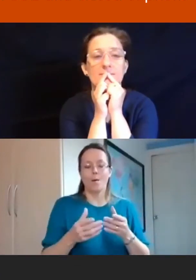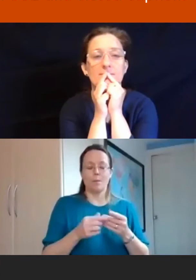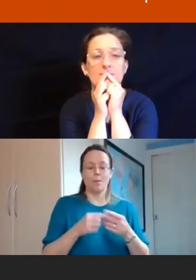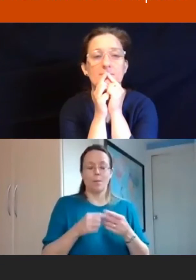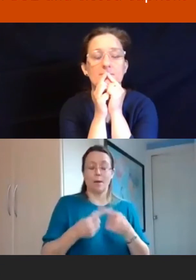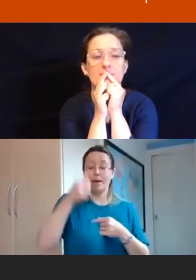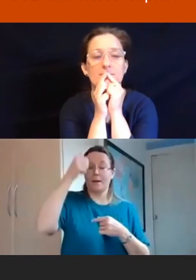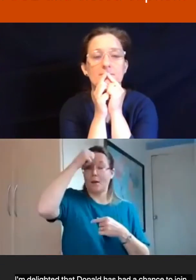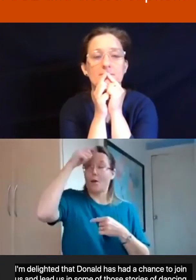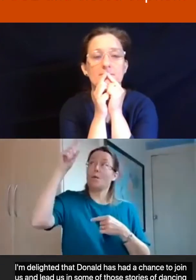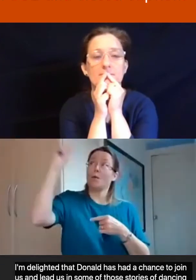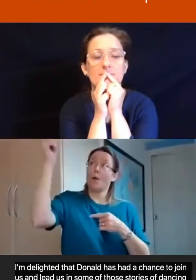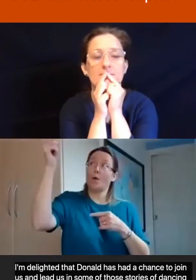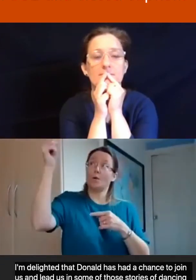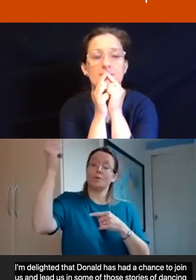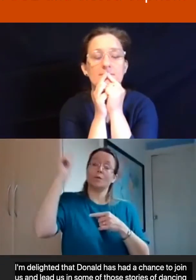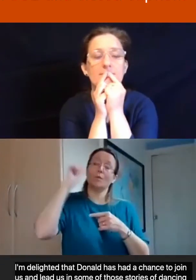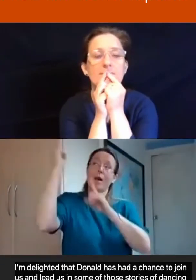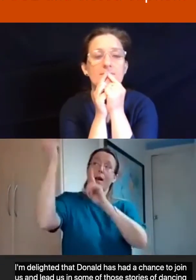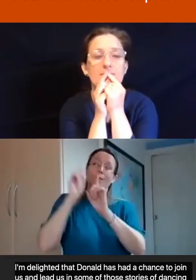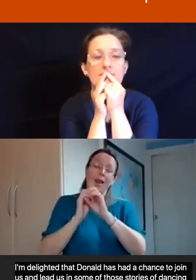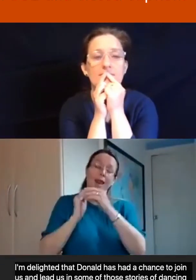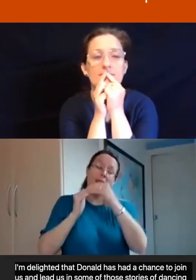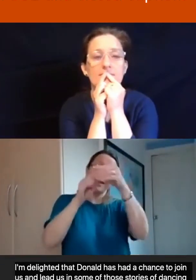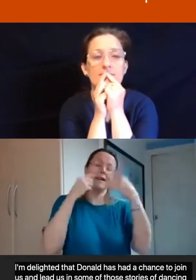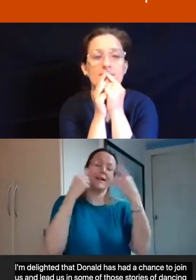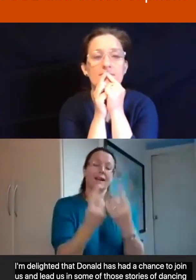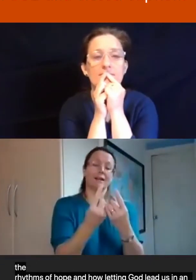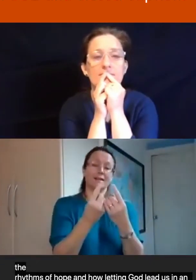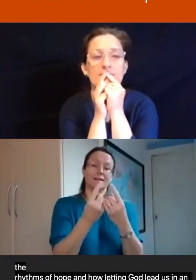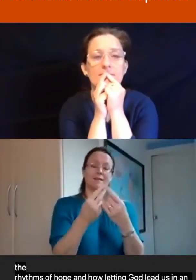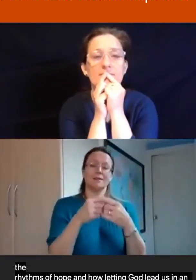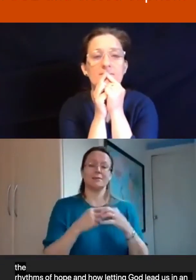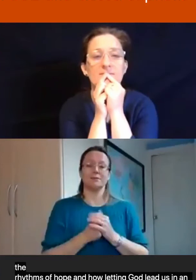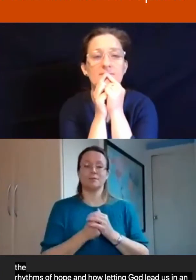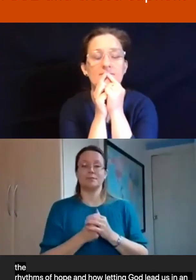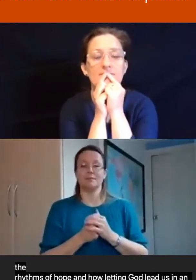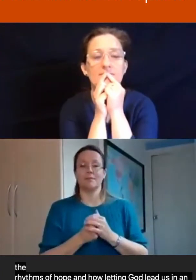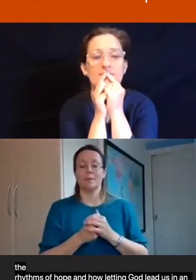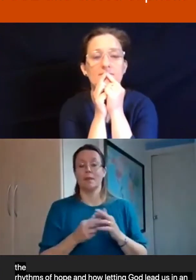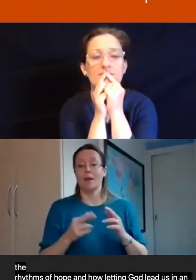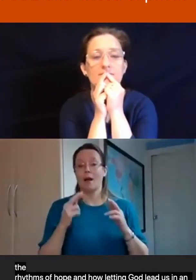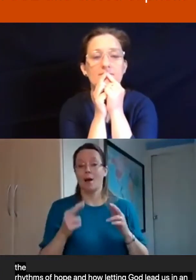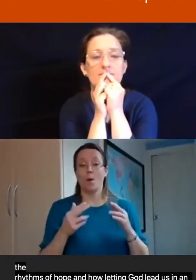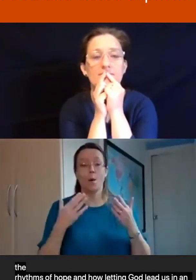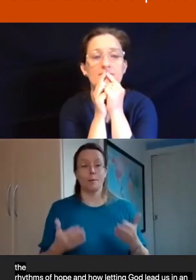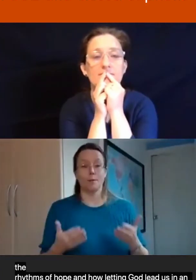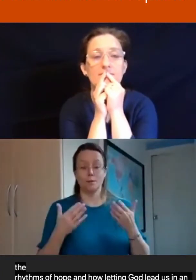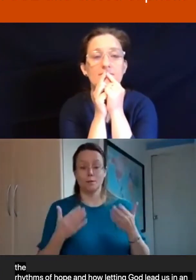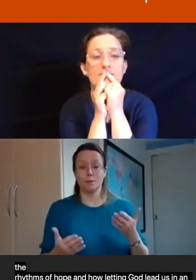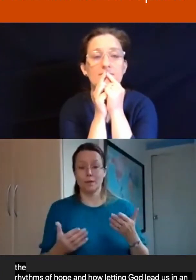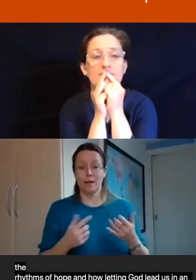us in an unknown land. And I hope that today you will be finding something of